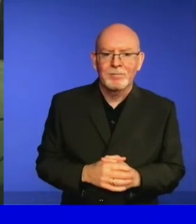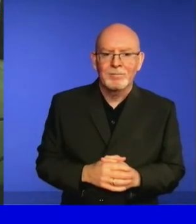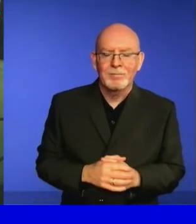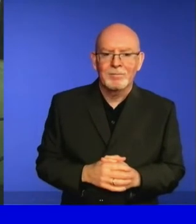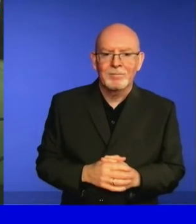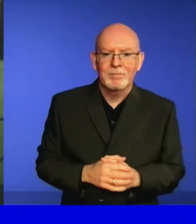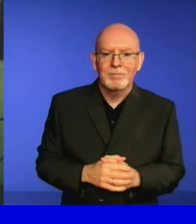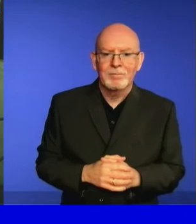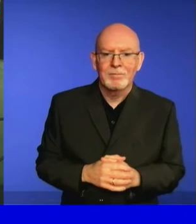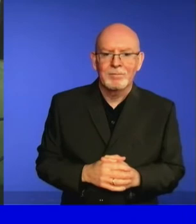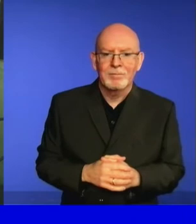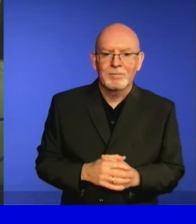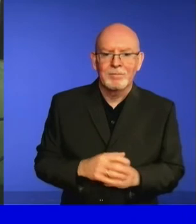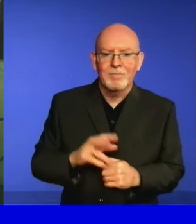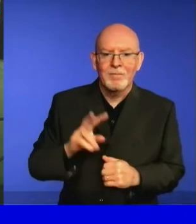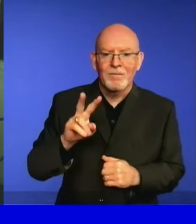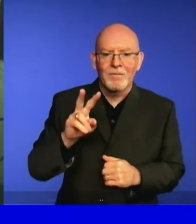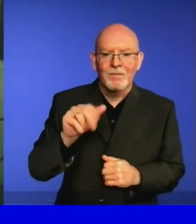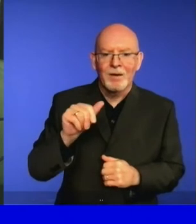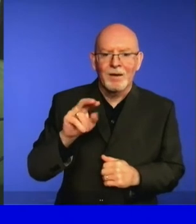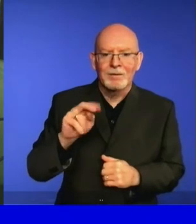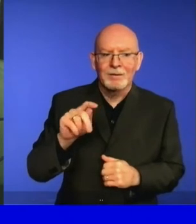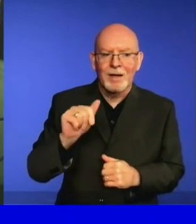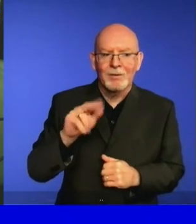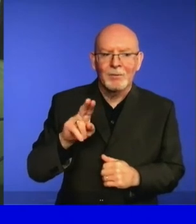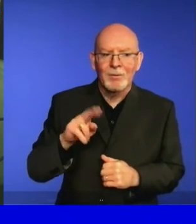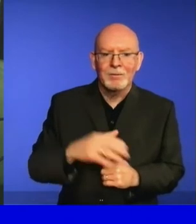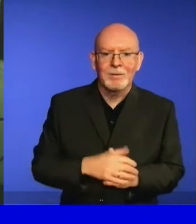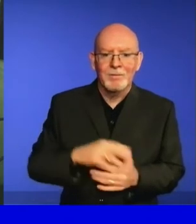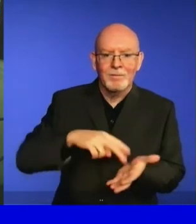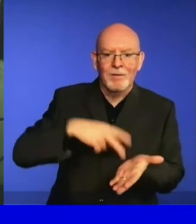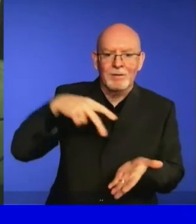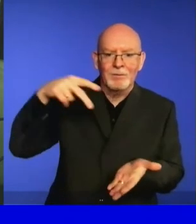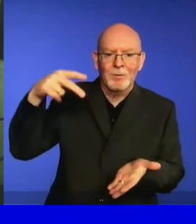Vietnam,